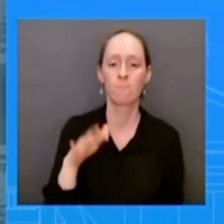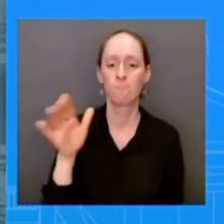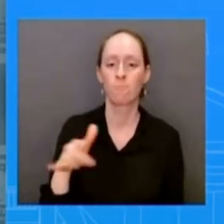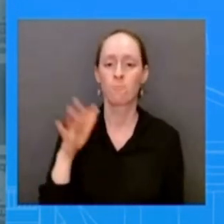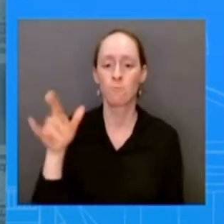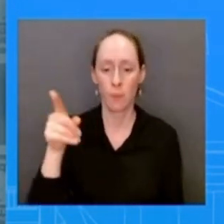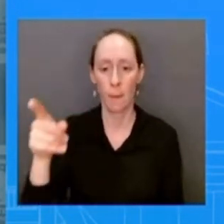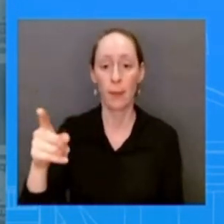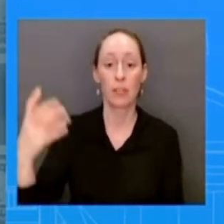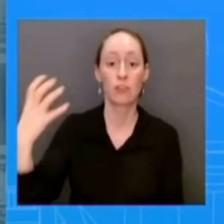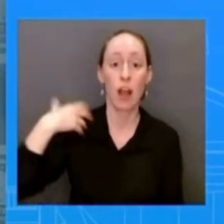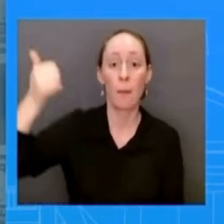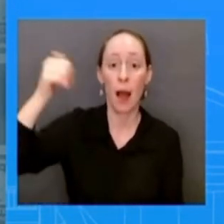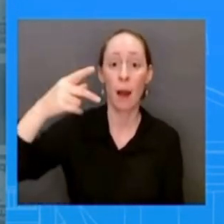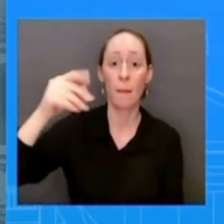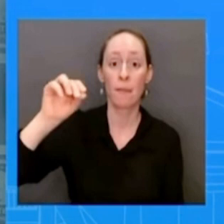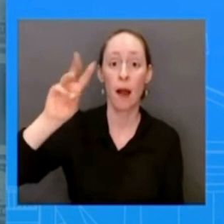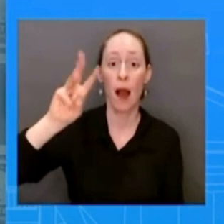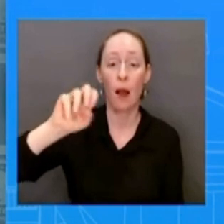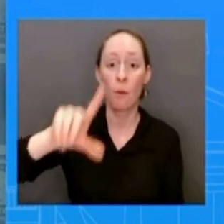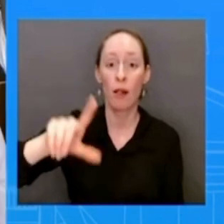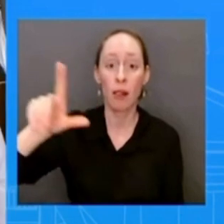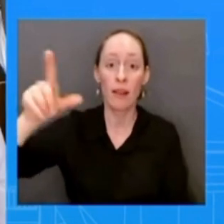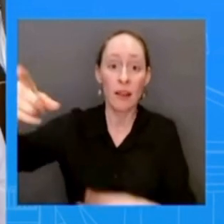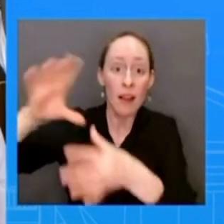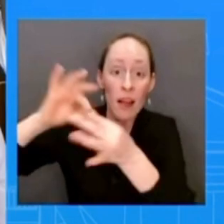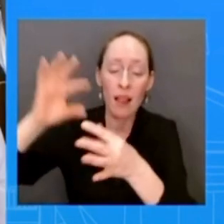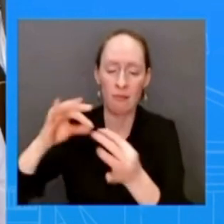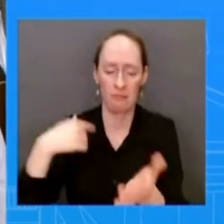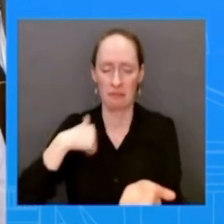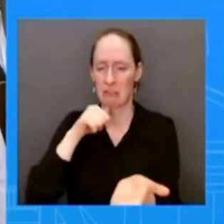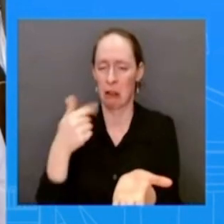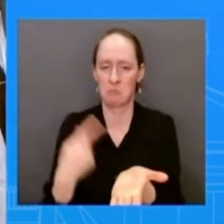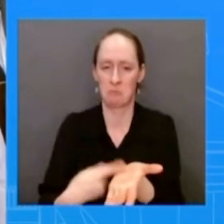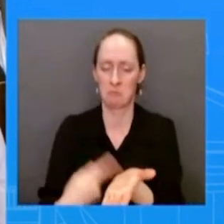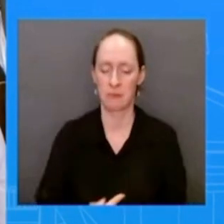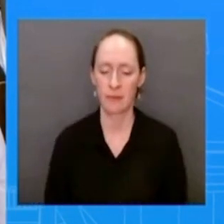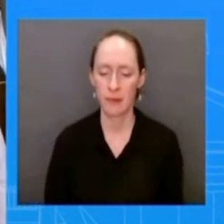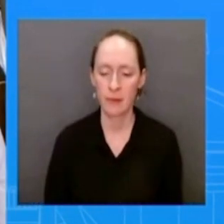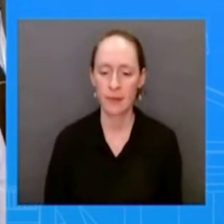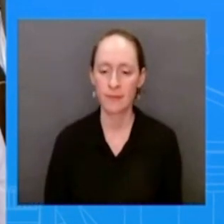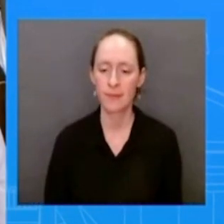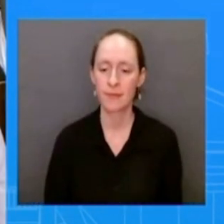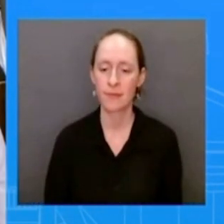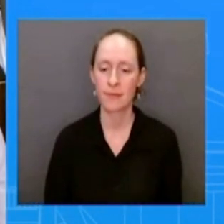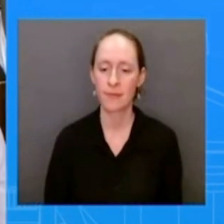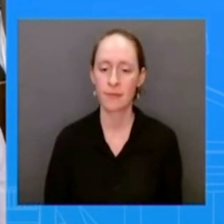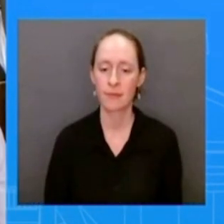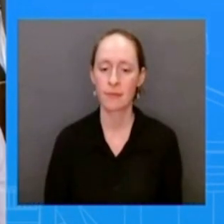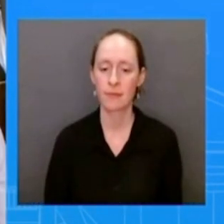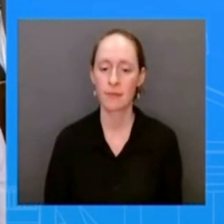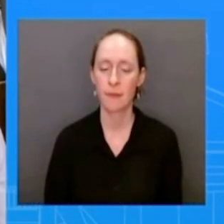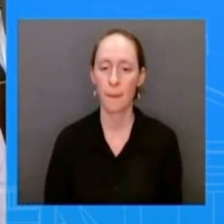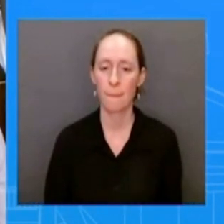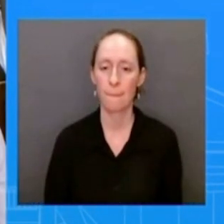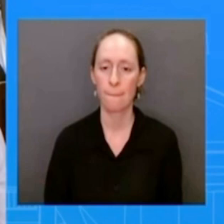going to comment on any specifics for to that so uh your fcc nominee apparently has withdrawn their nomination can